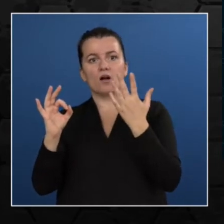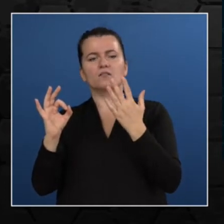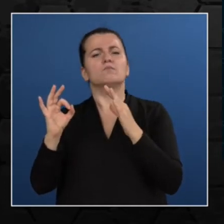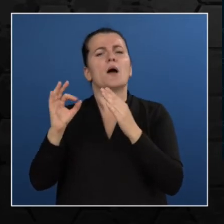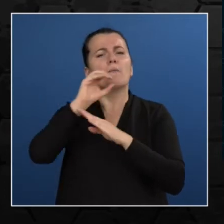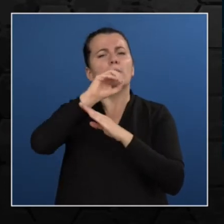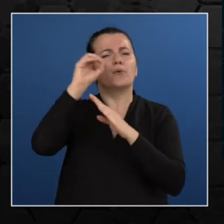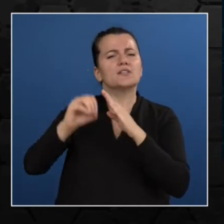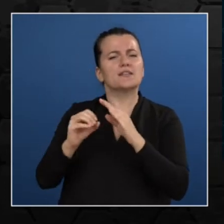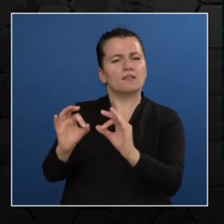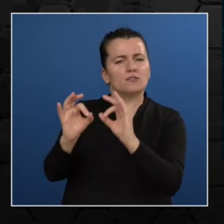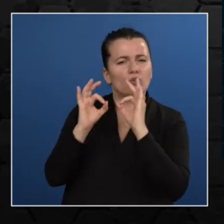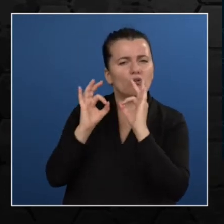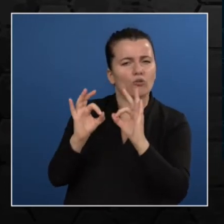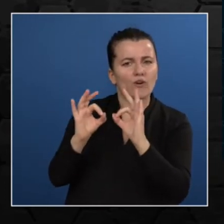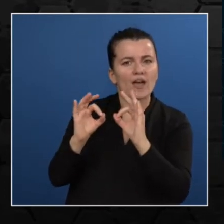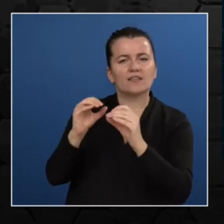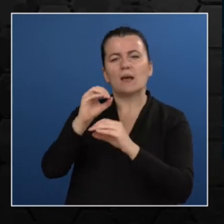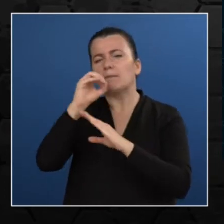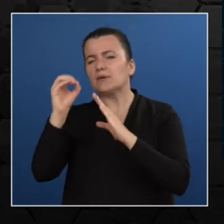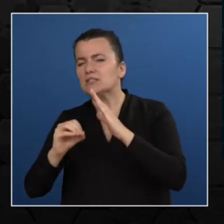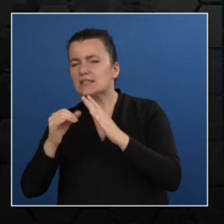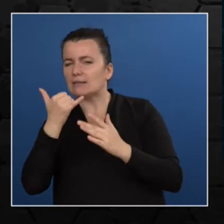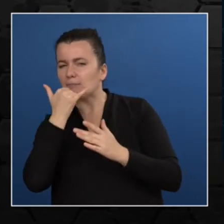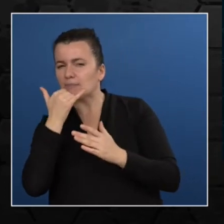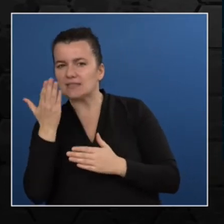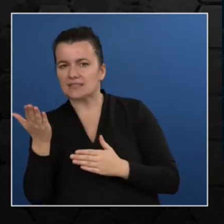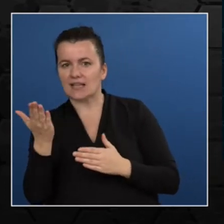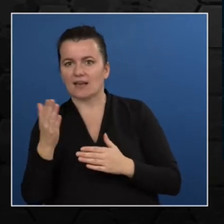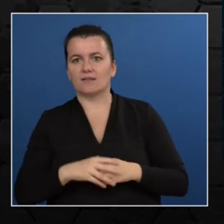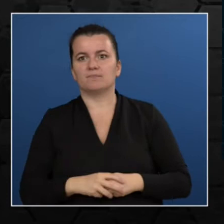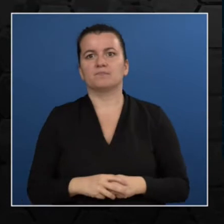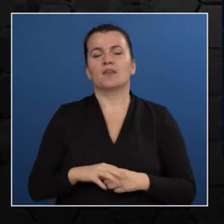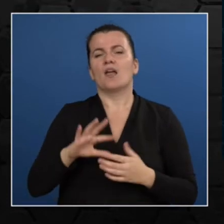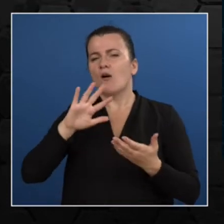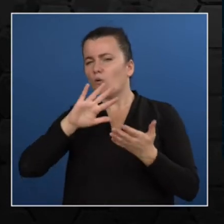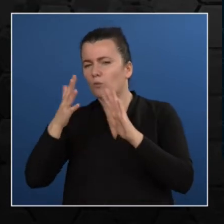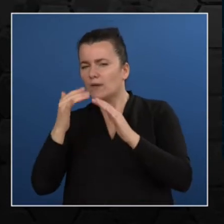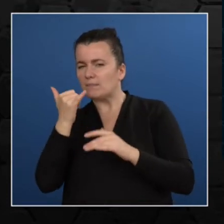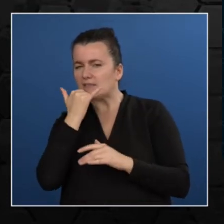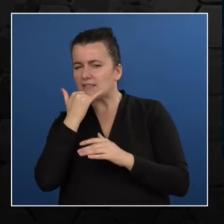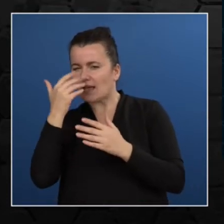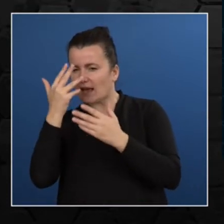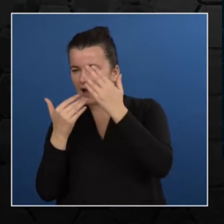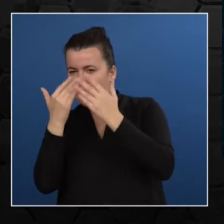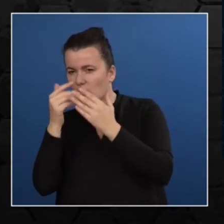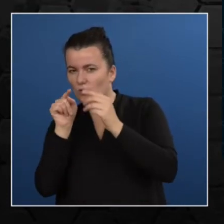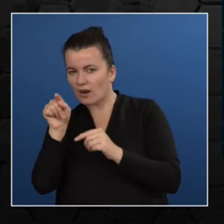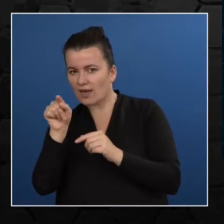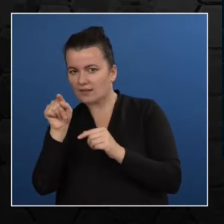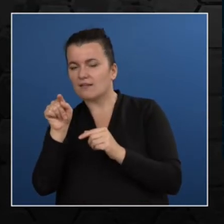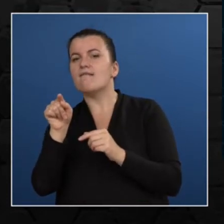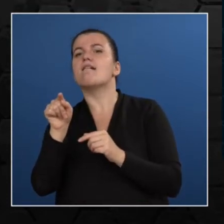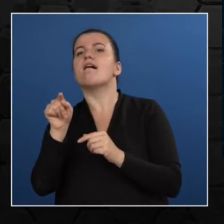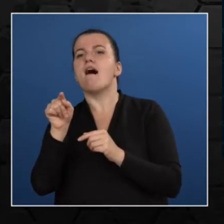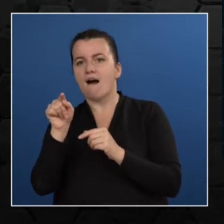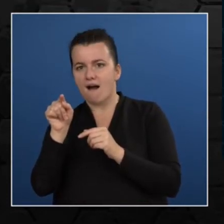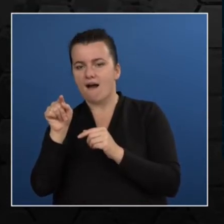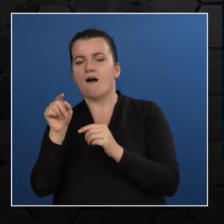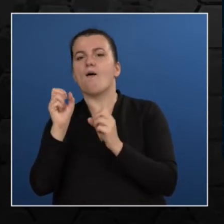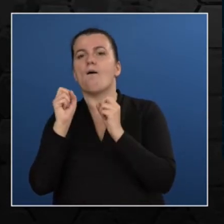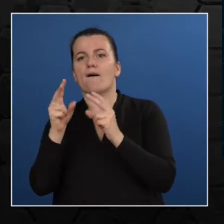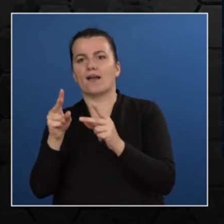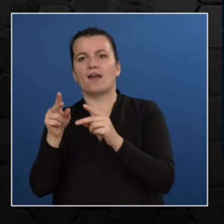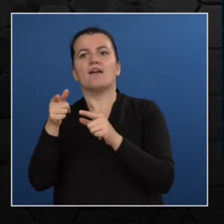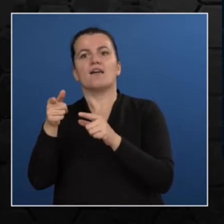calculate that. And after calculating the total error, we're going to propagate all the way back to the input layer. Now,